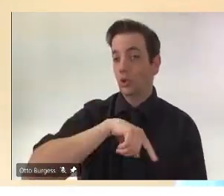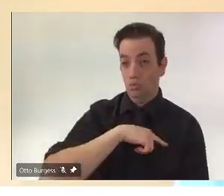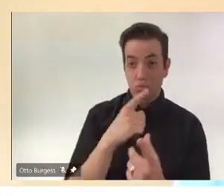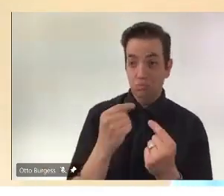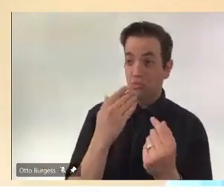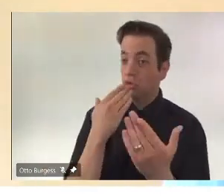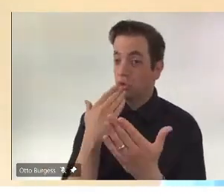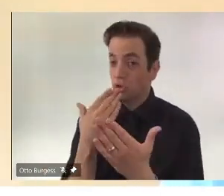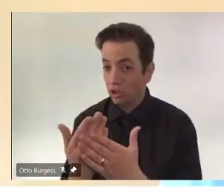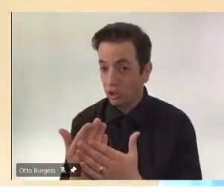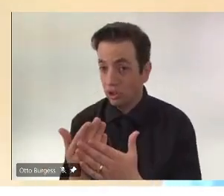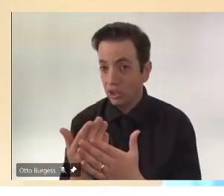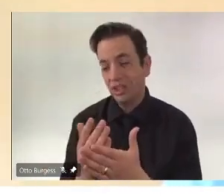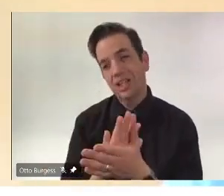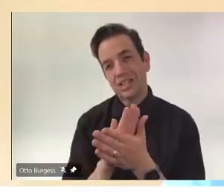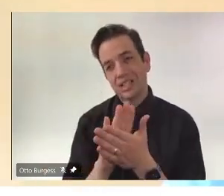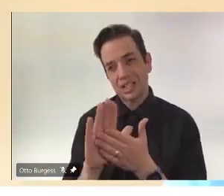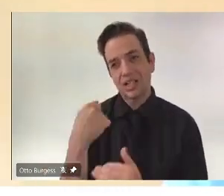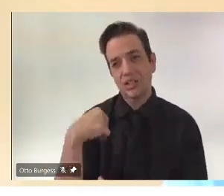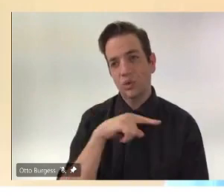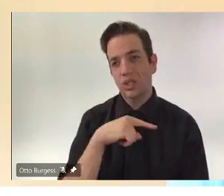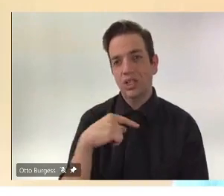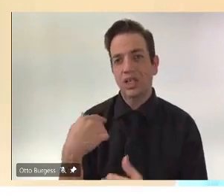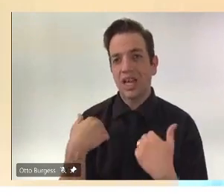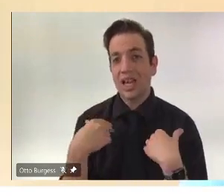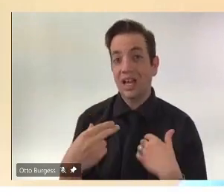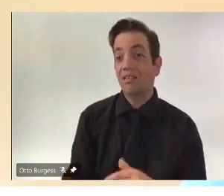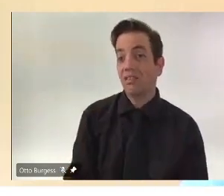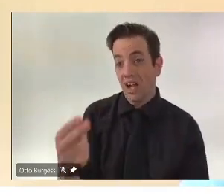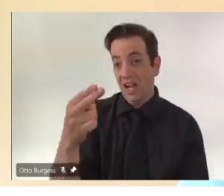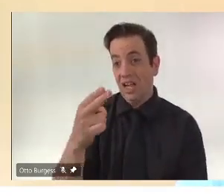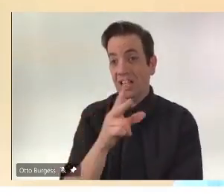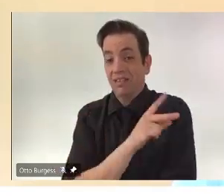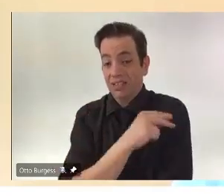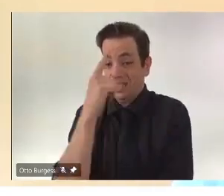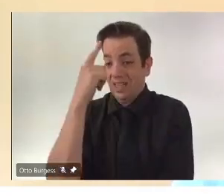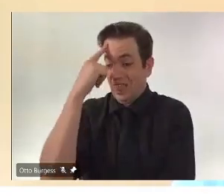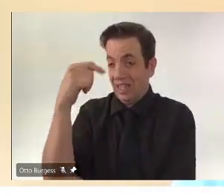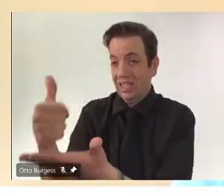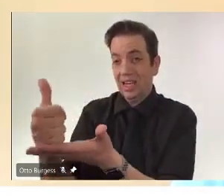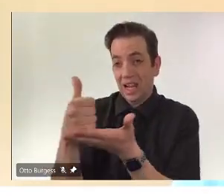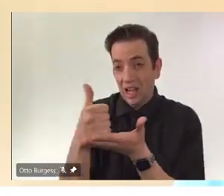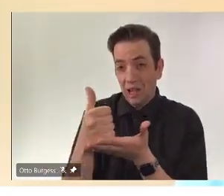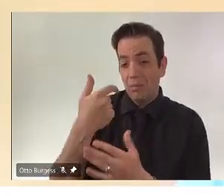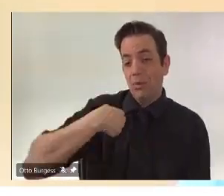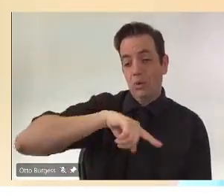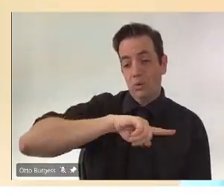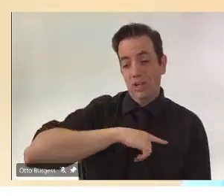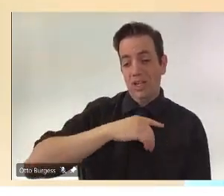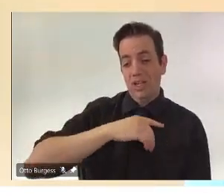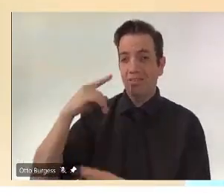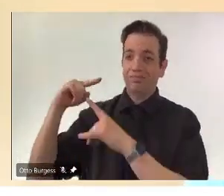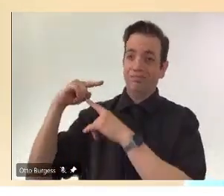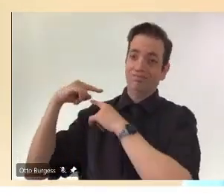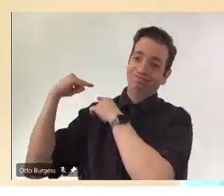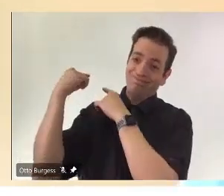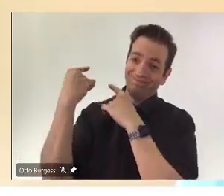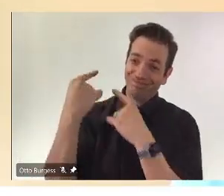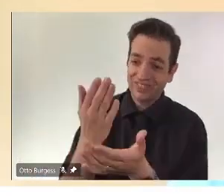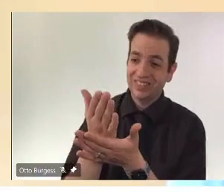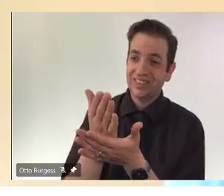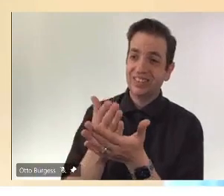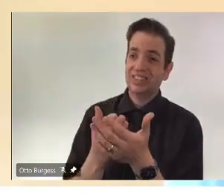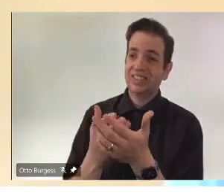vaccine uptake that must be helping. But we have had our tough times as well. And COVID is unpredictable.